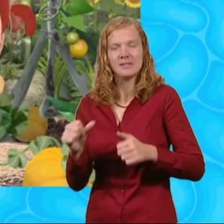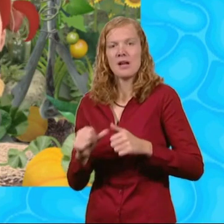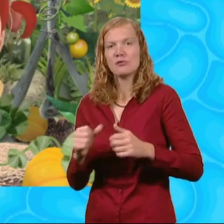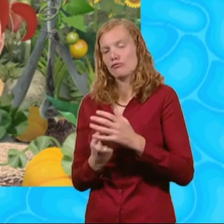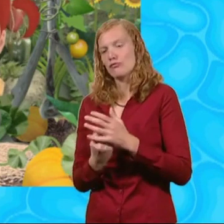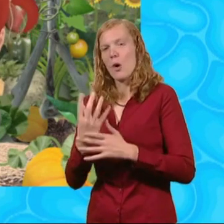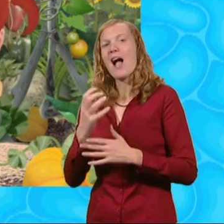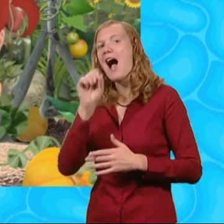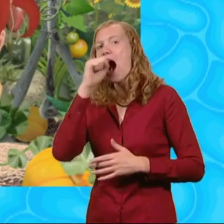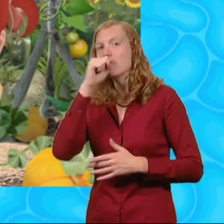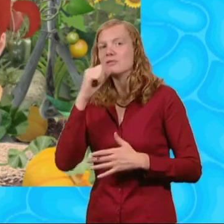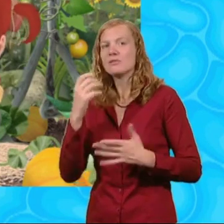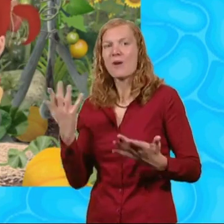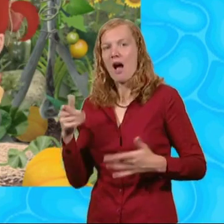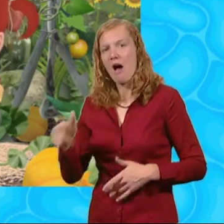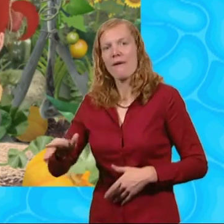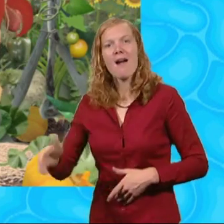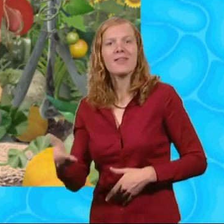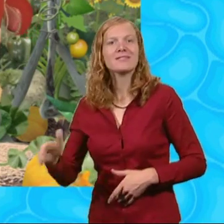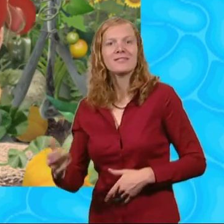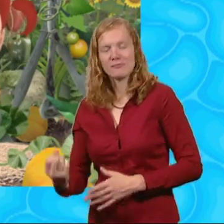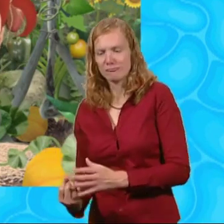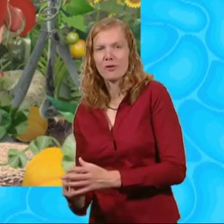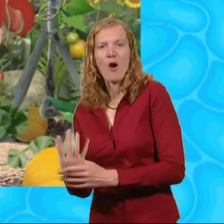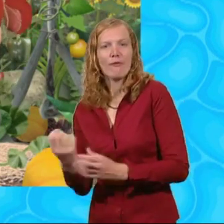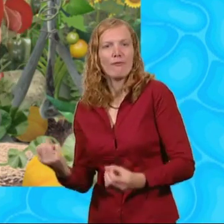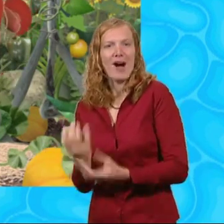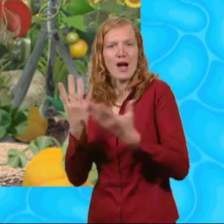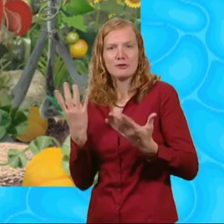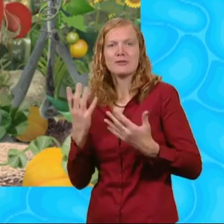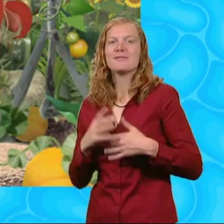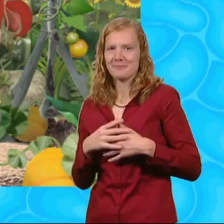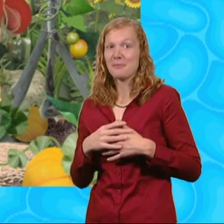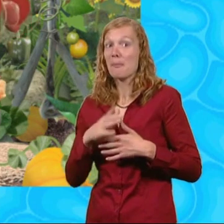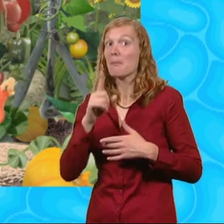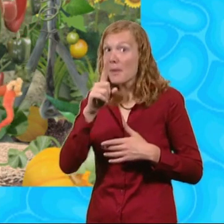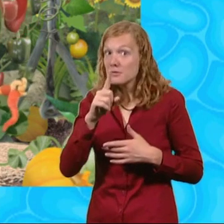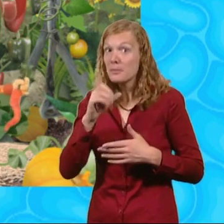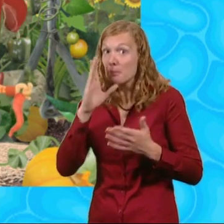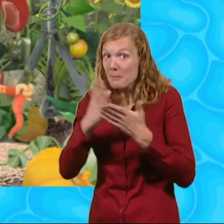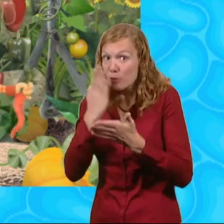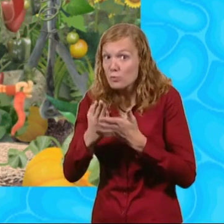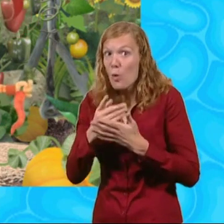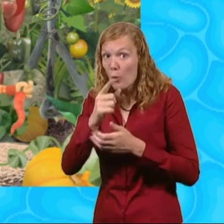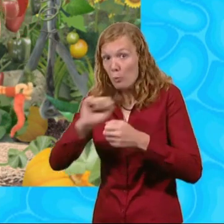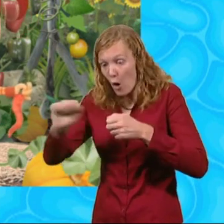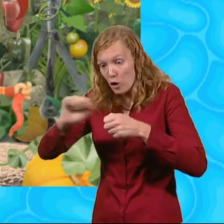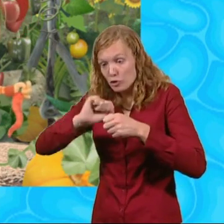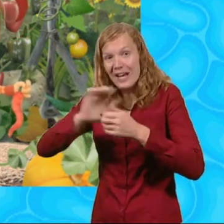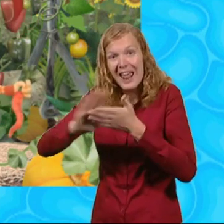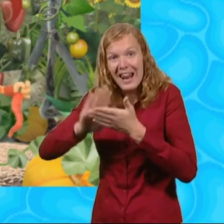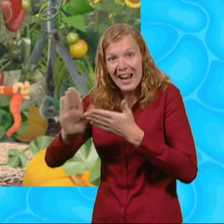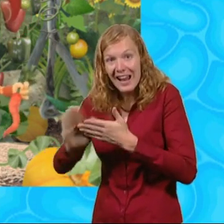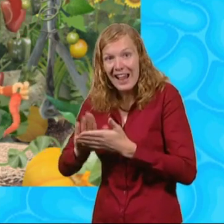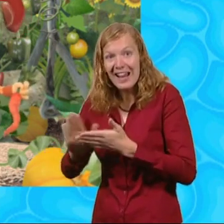Ta-da! I think the best carrot is fresh out of the garden. Just make sure you wash all the dirt off